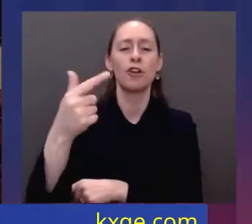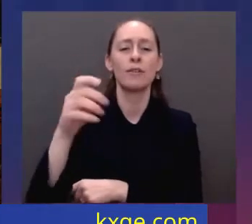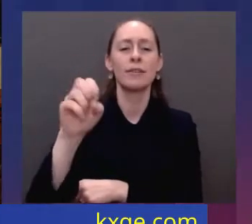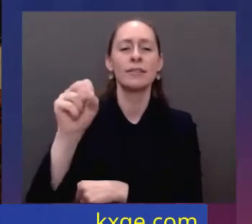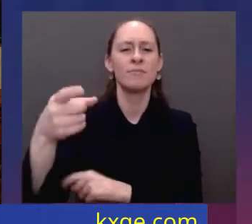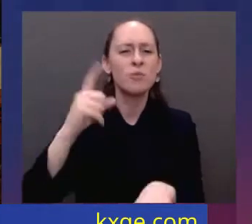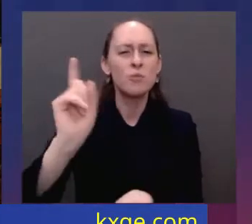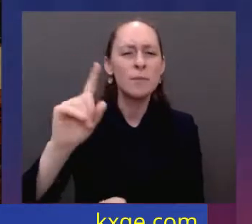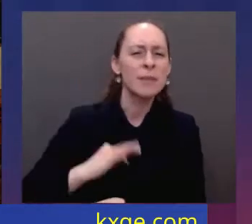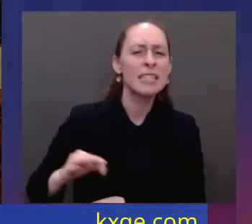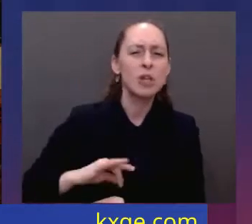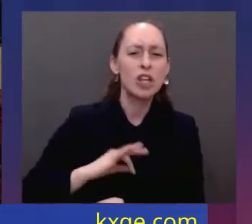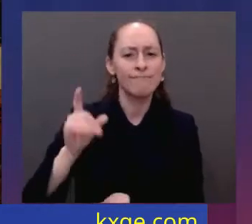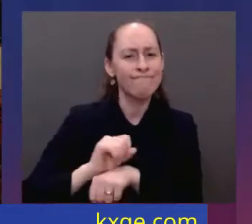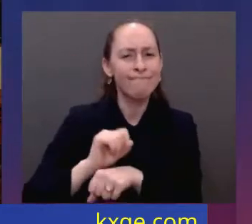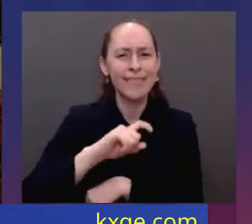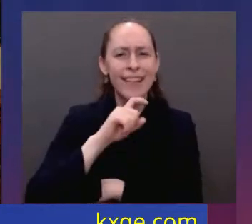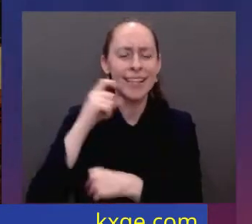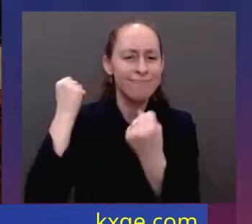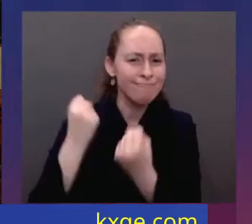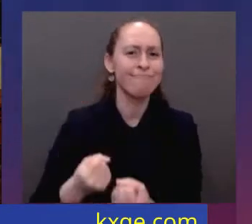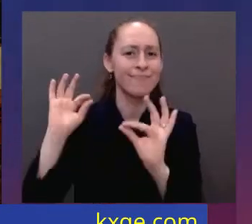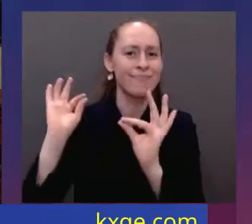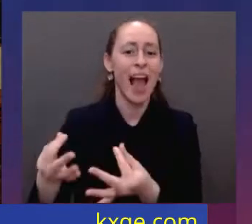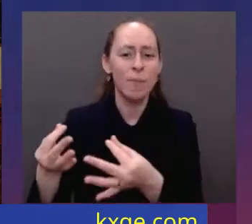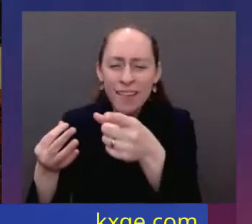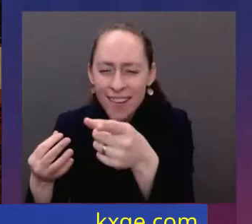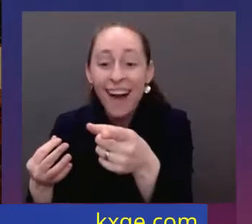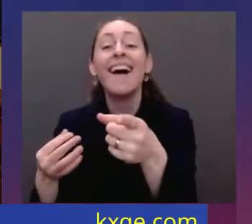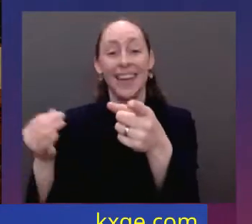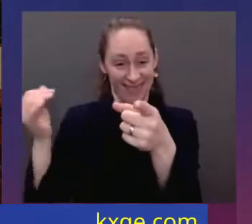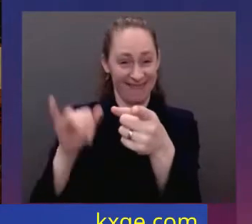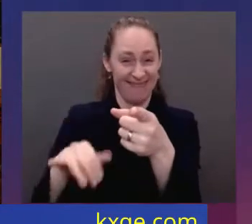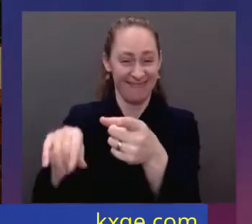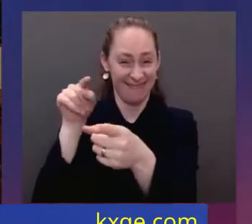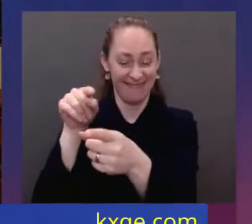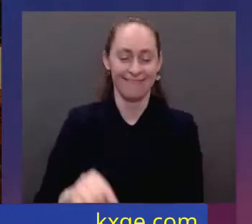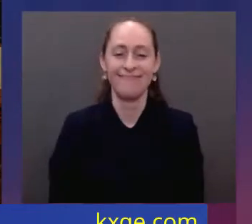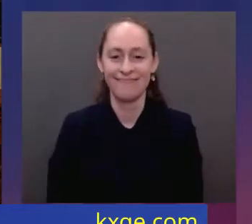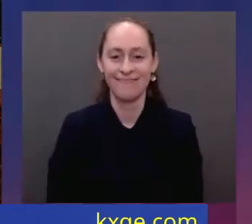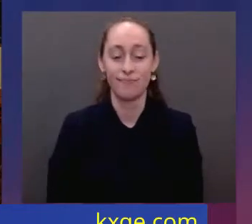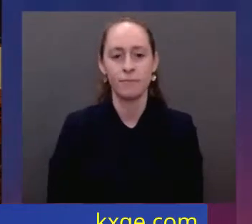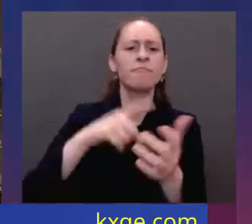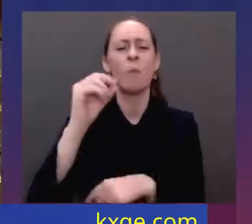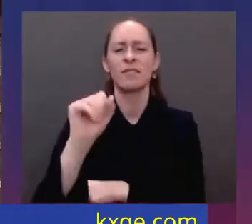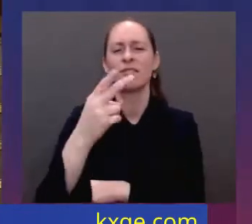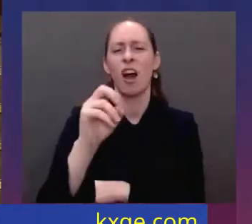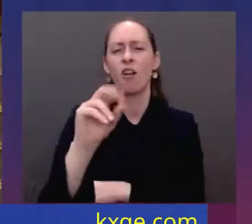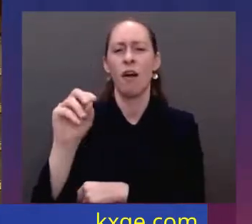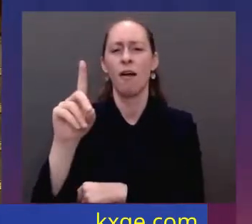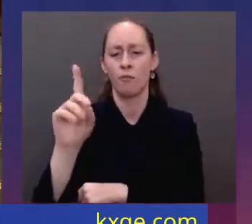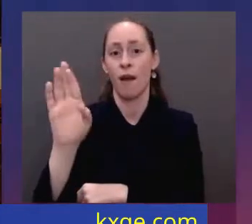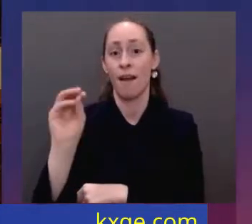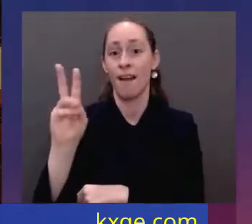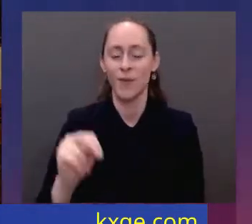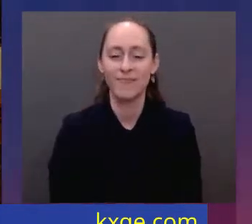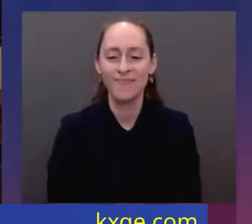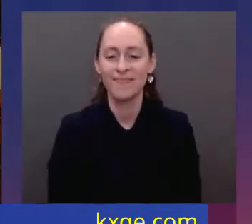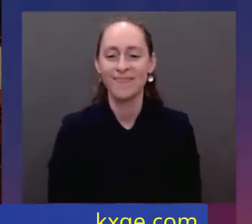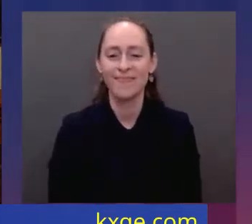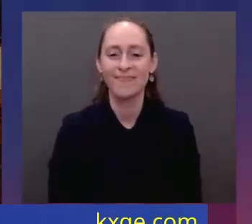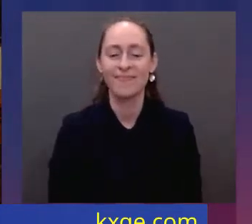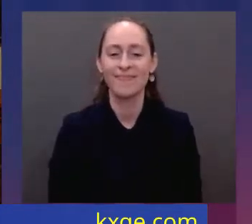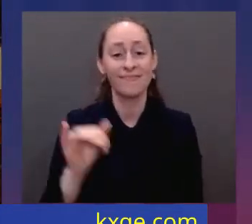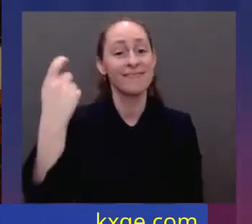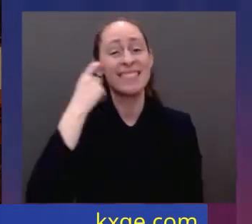Jojo? There you go. Thanks, buddy. As Ohio Senator Sherrod Brown says, it's time to bury